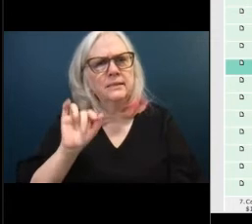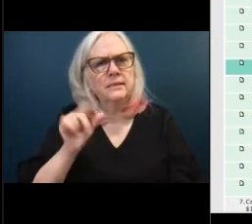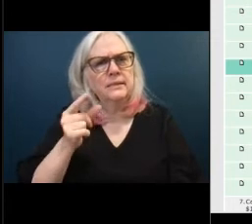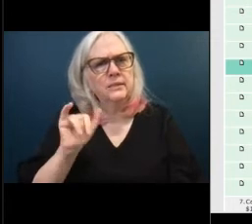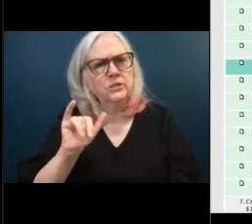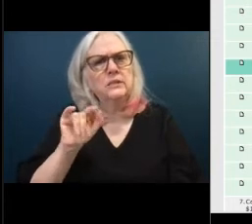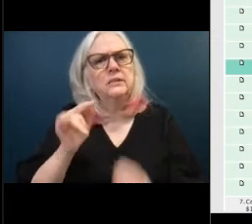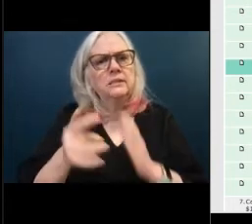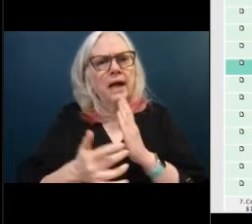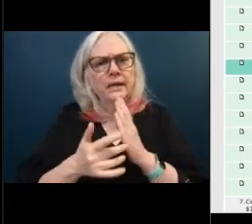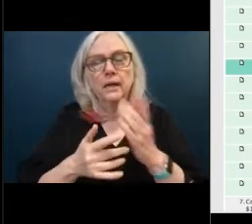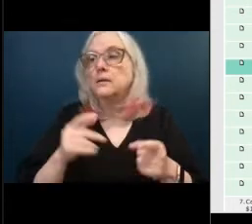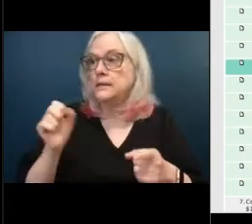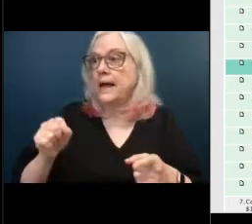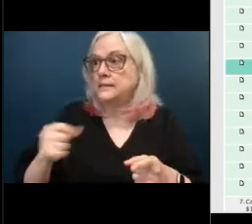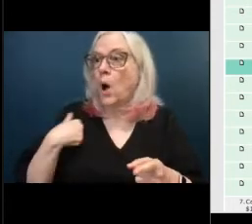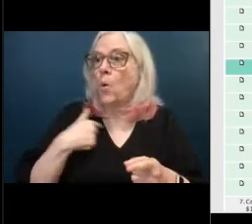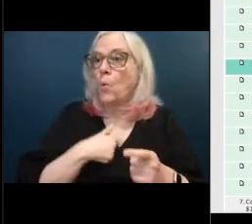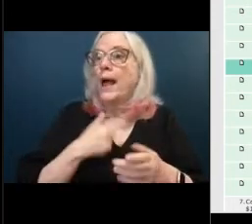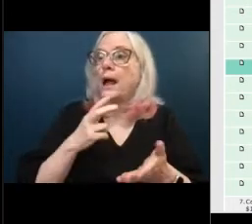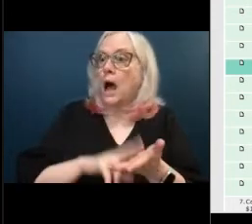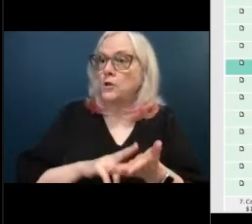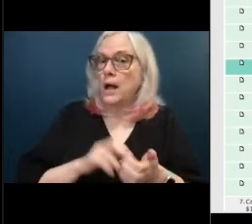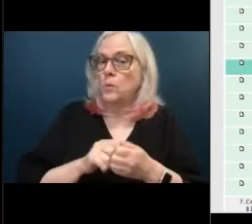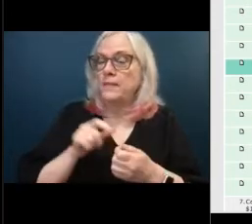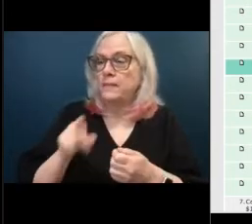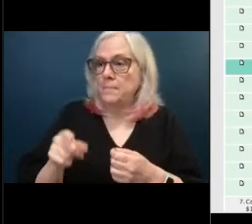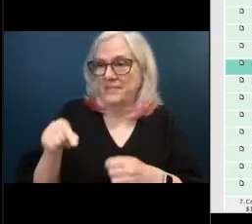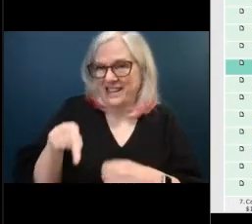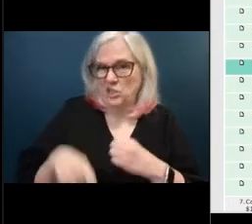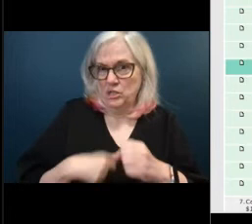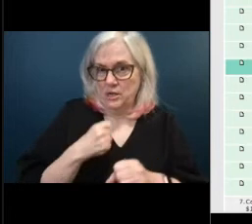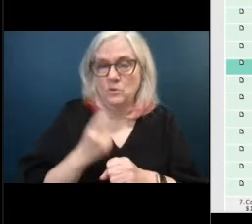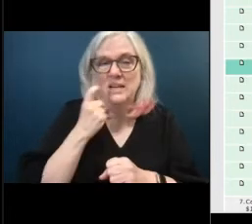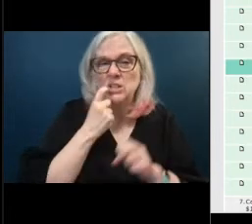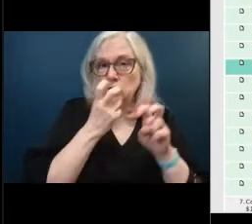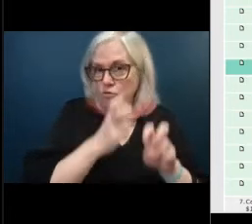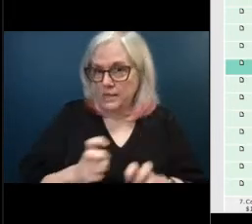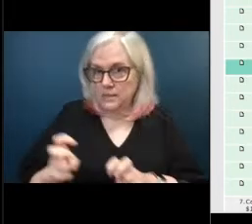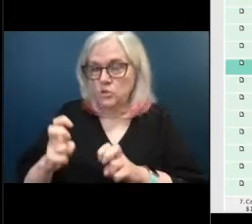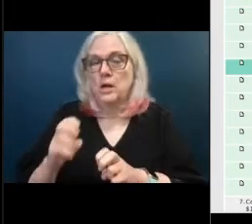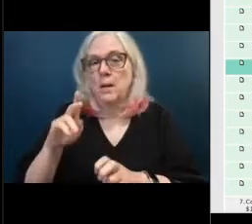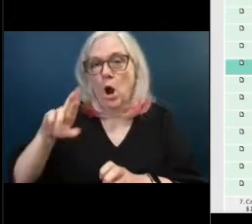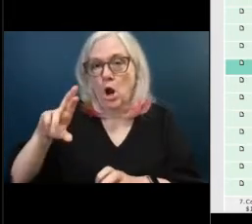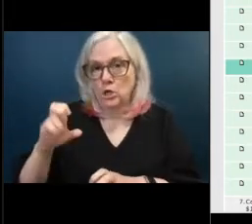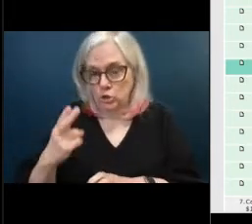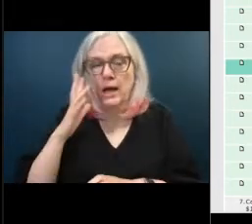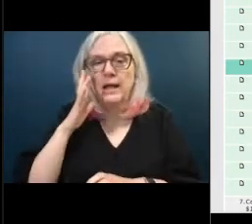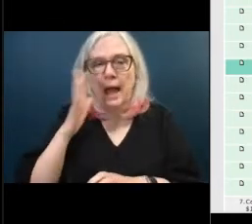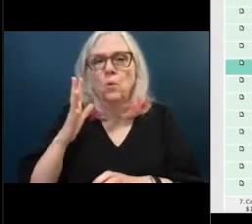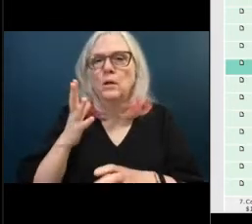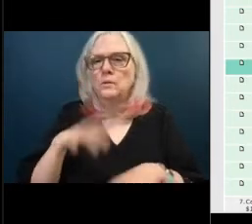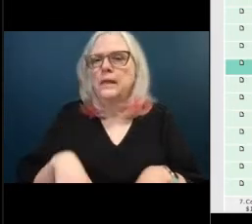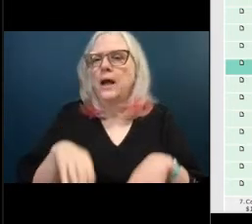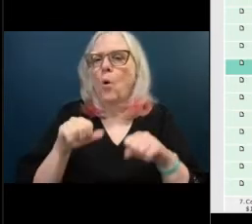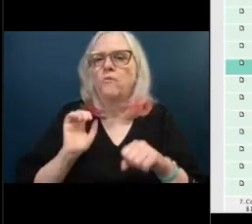digitech this year we actually just transitioned in march and they're going to also be taking our fire prevention billing over which hopefully should increase the amount of